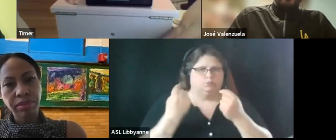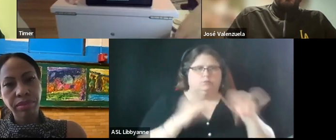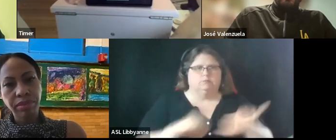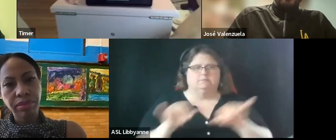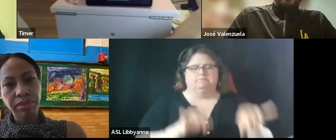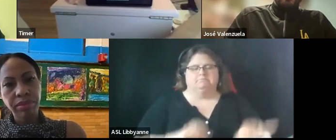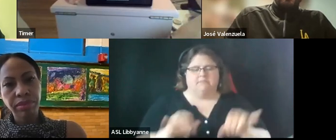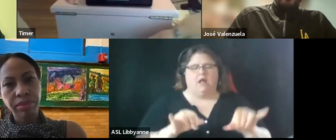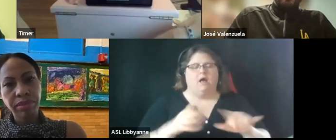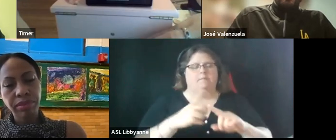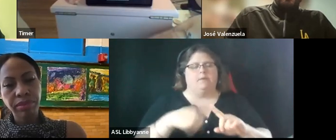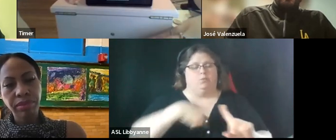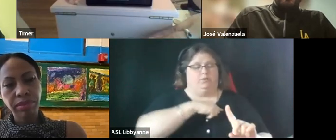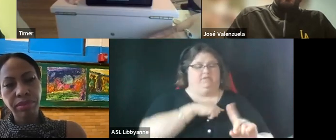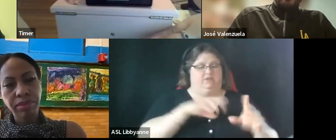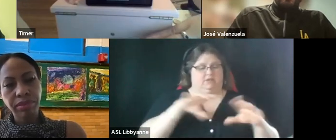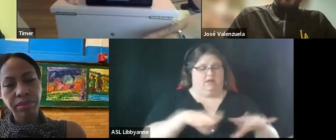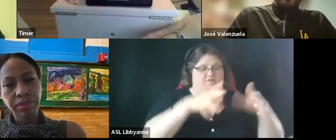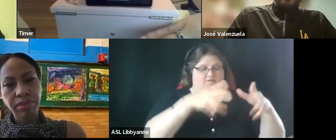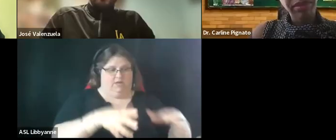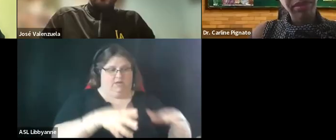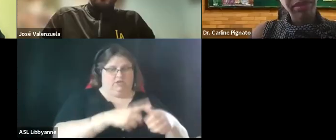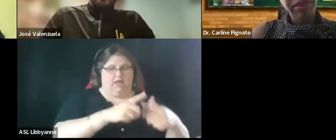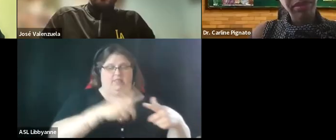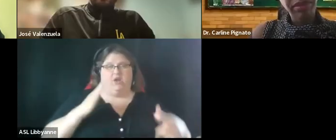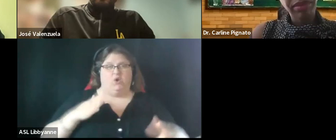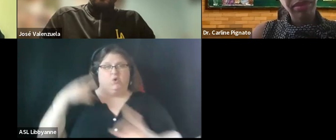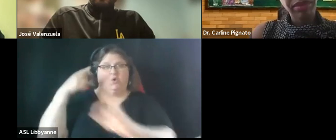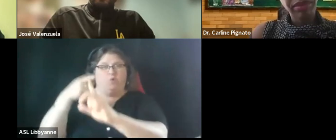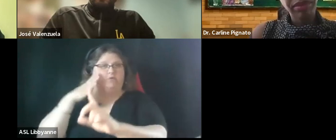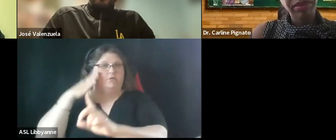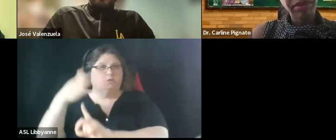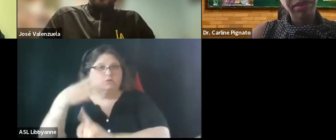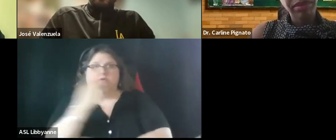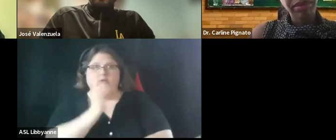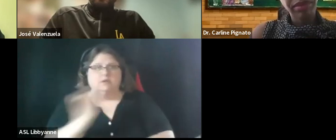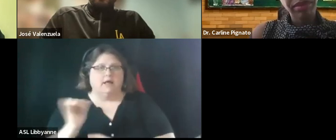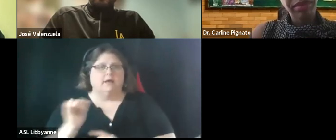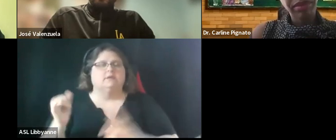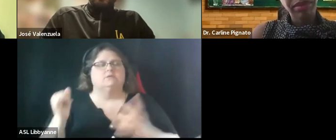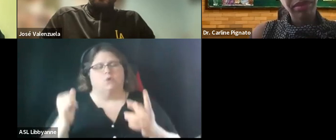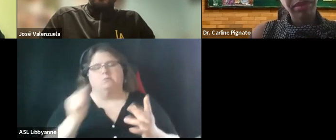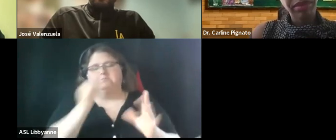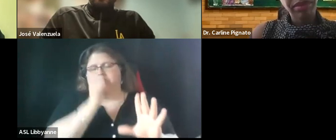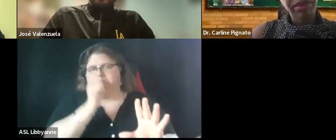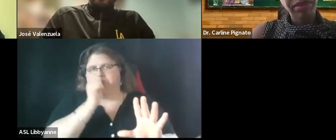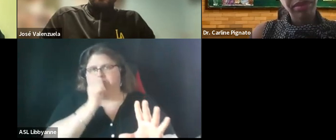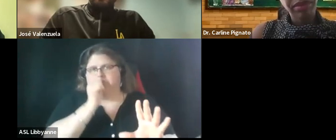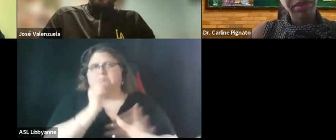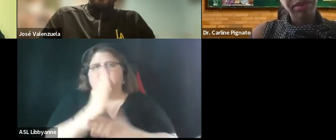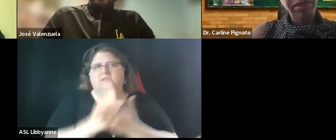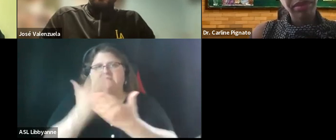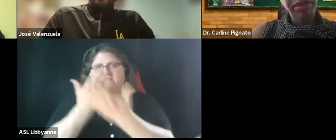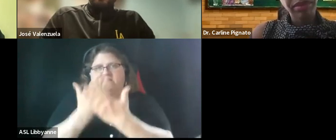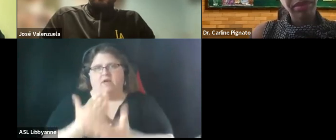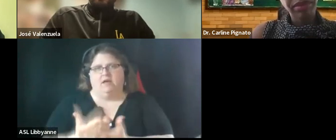what are intended next in terms of um listening sessions so bear with me as i um recall some of these um these facts so we